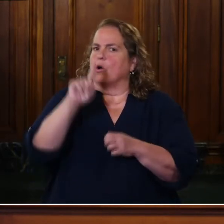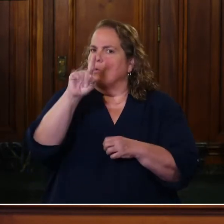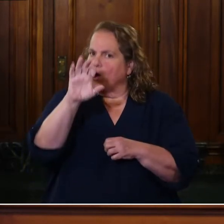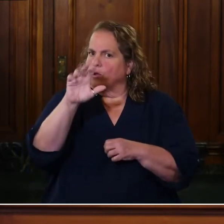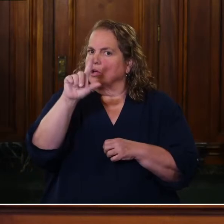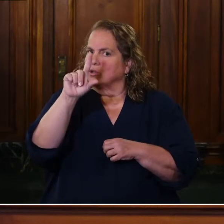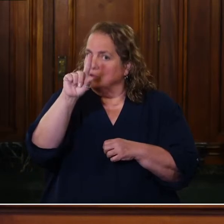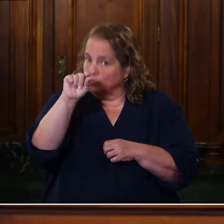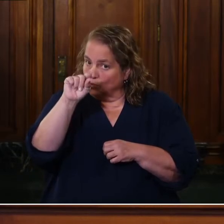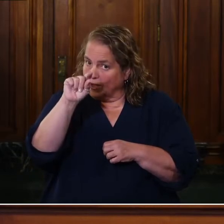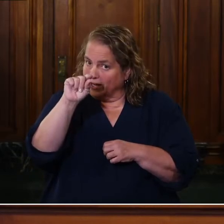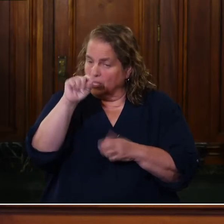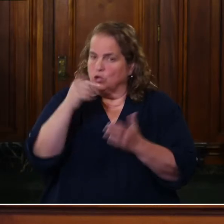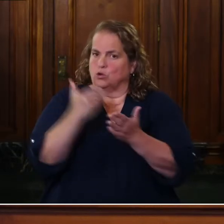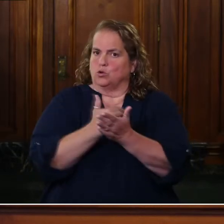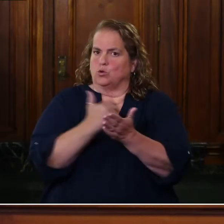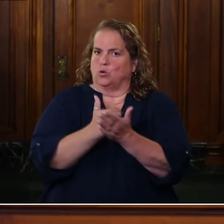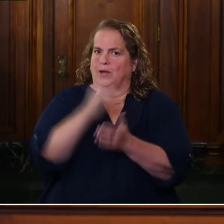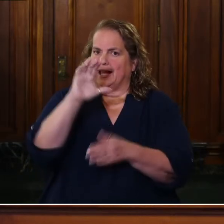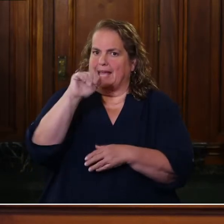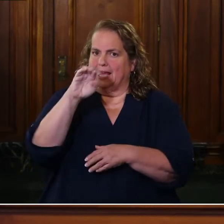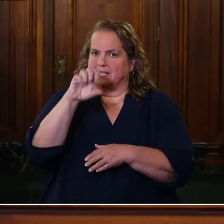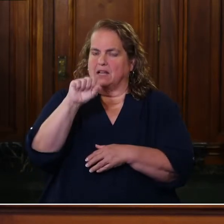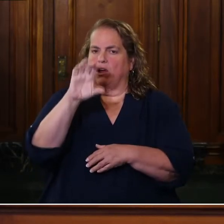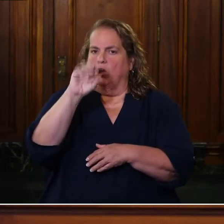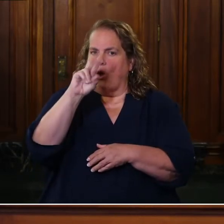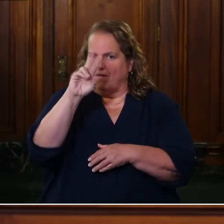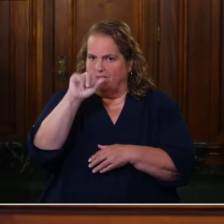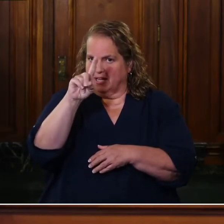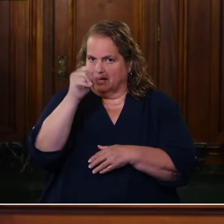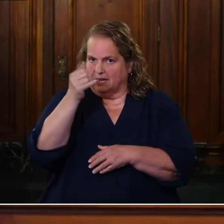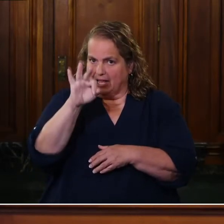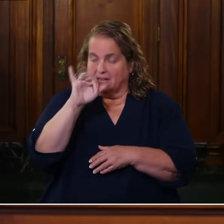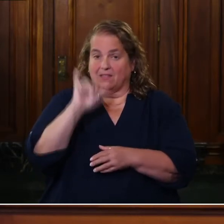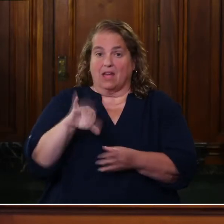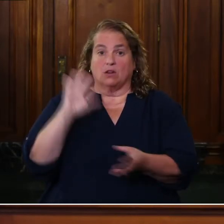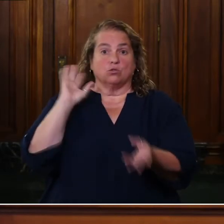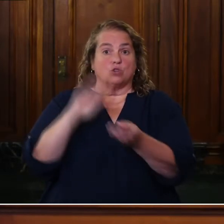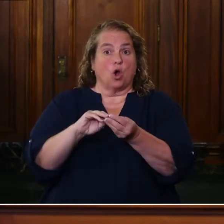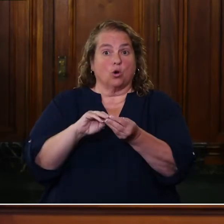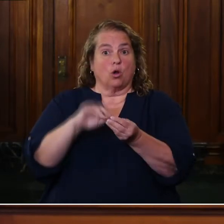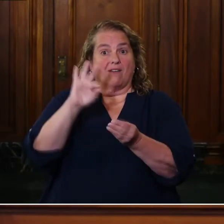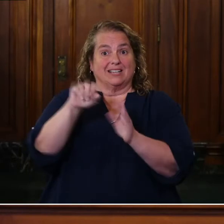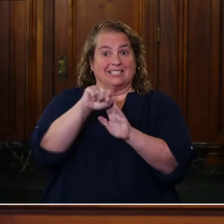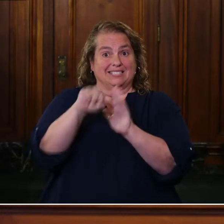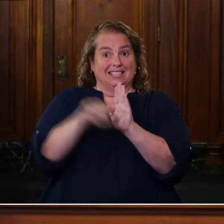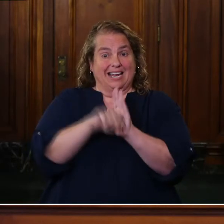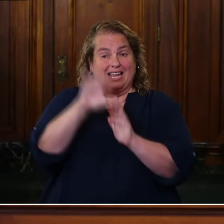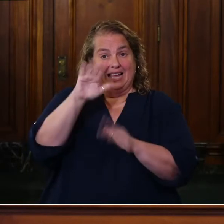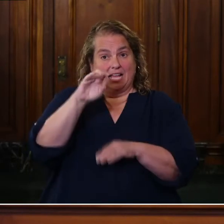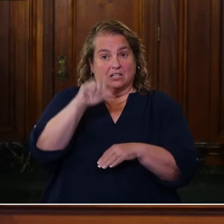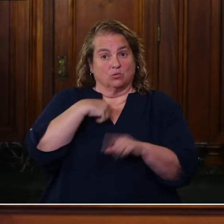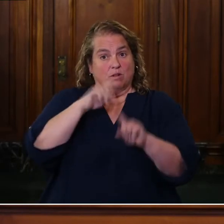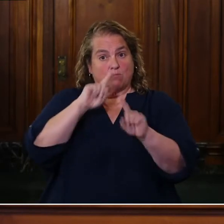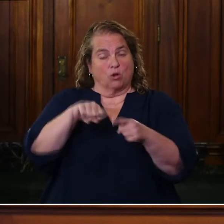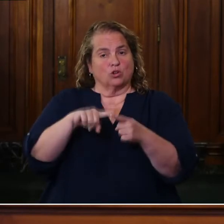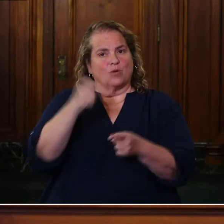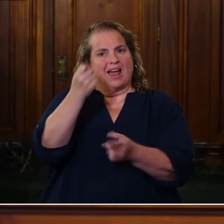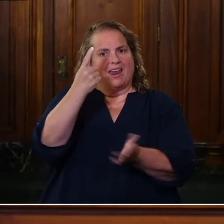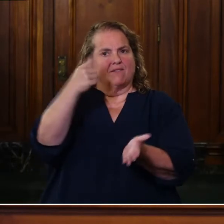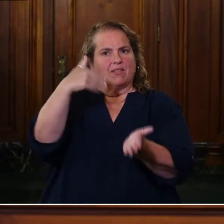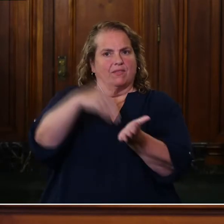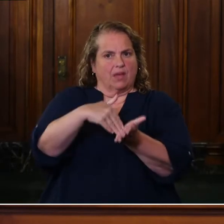new cases of COVID-19. That brings our total state cases that we're reporting to 11